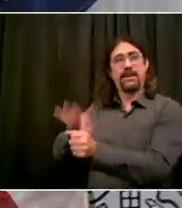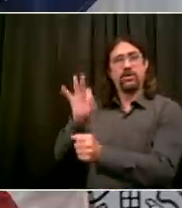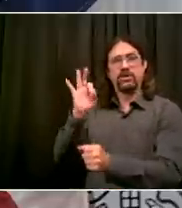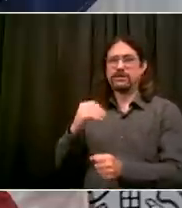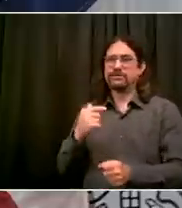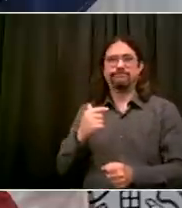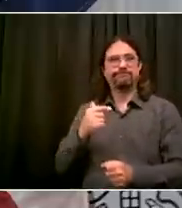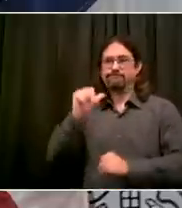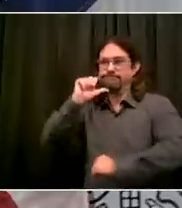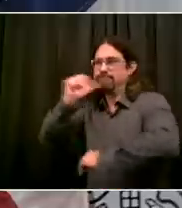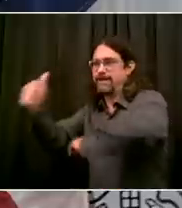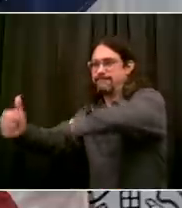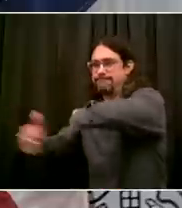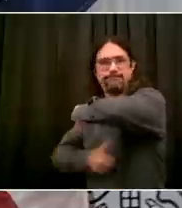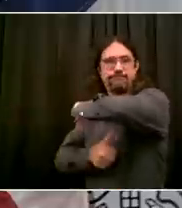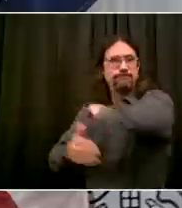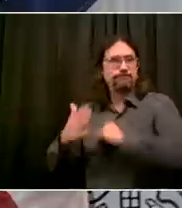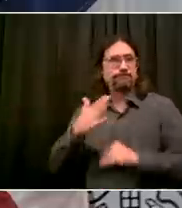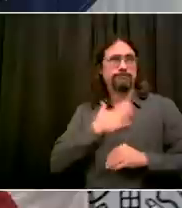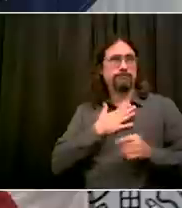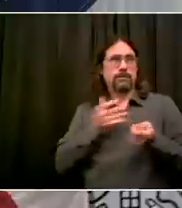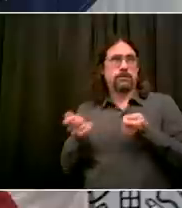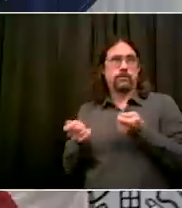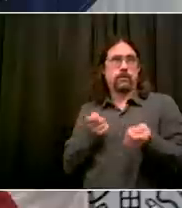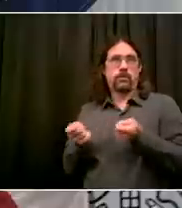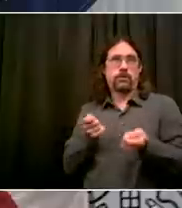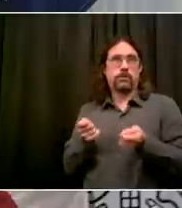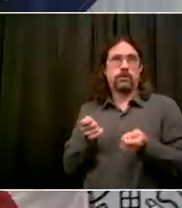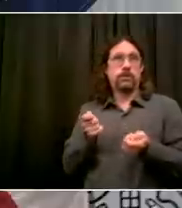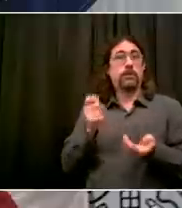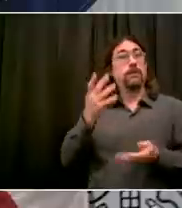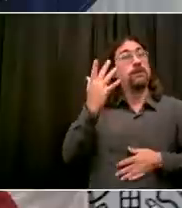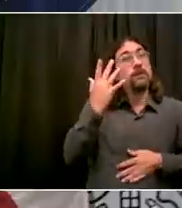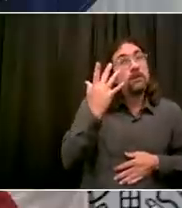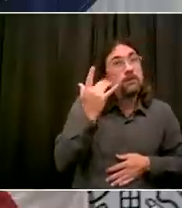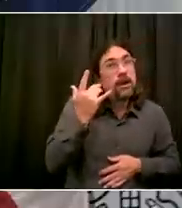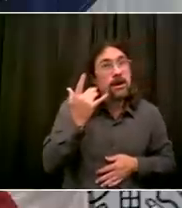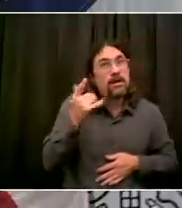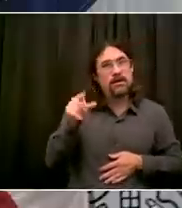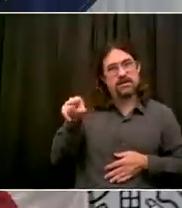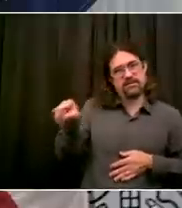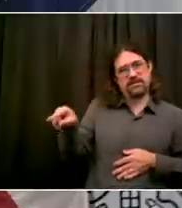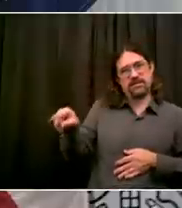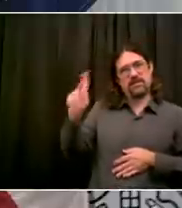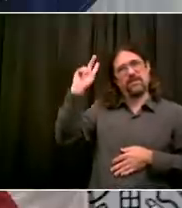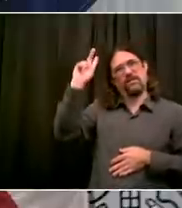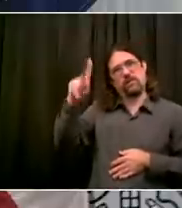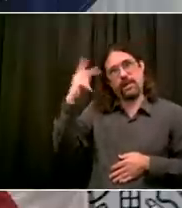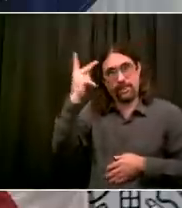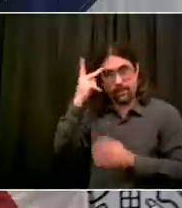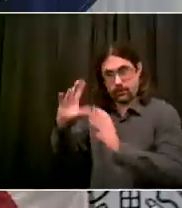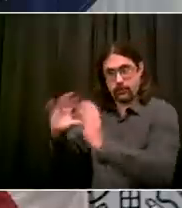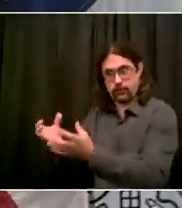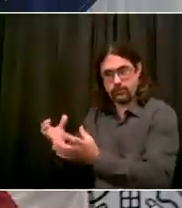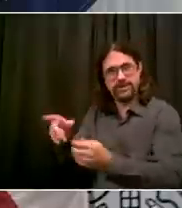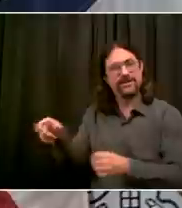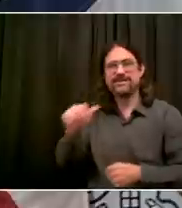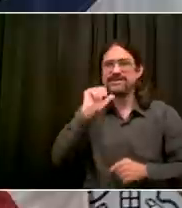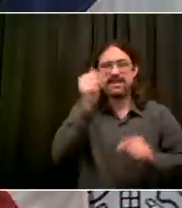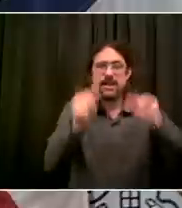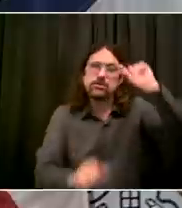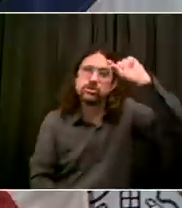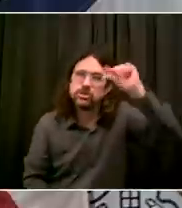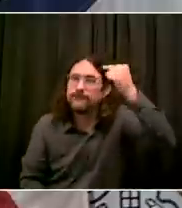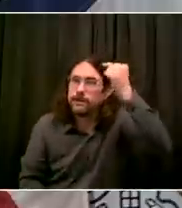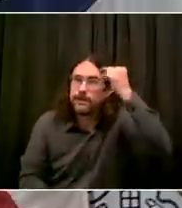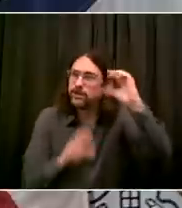is responsible only to the state of New York. So, obviously, it's not wrong for state officials to issue their opinions. I would ask